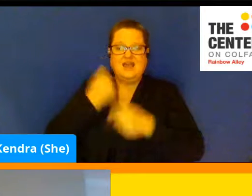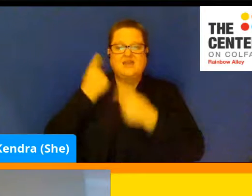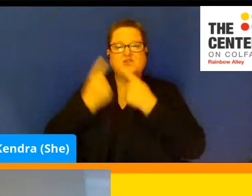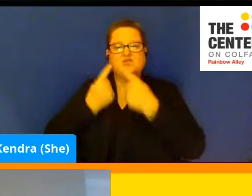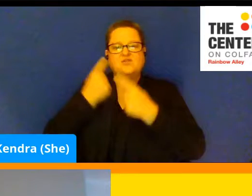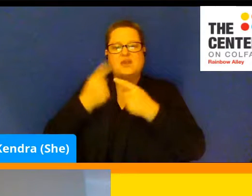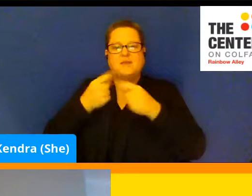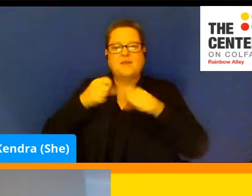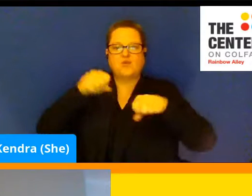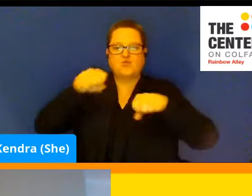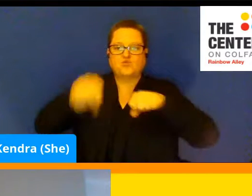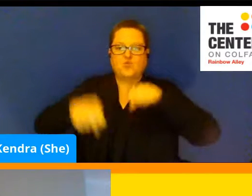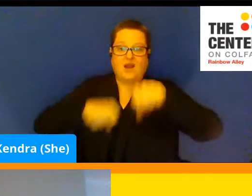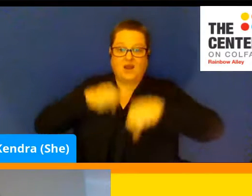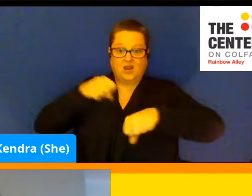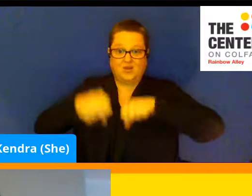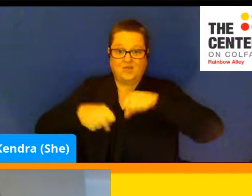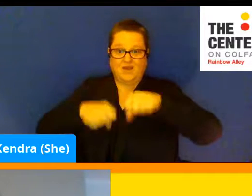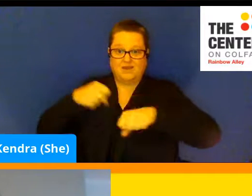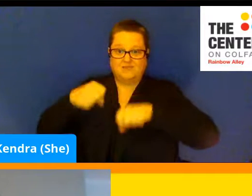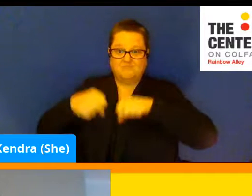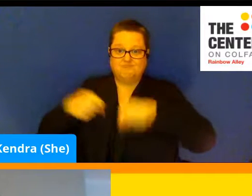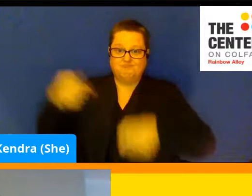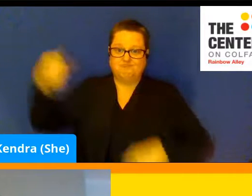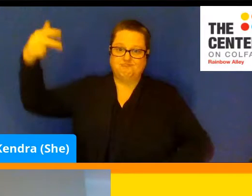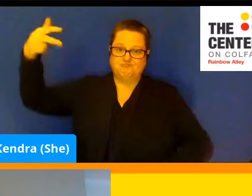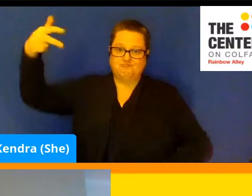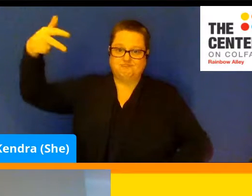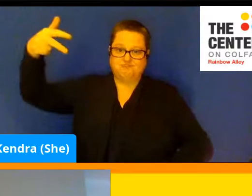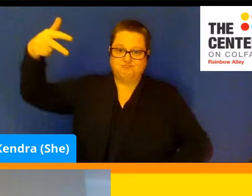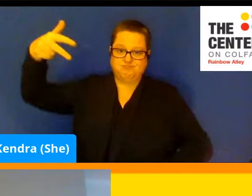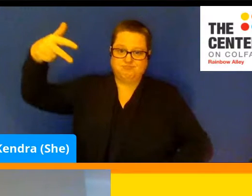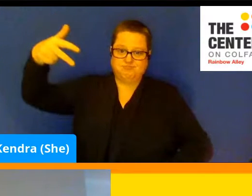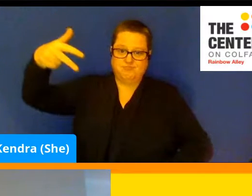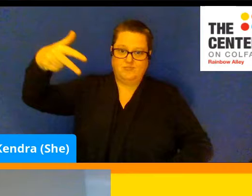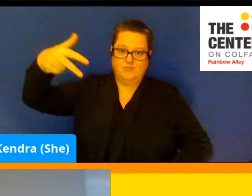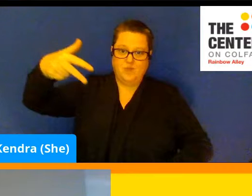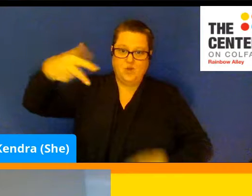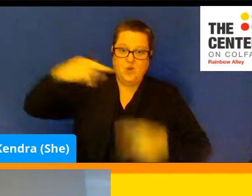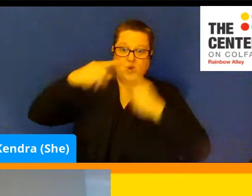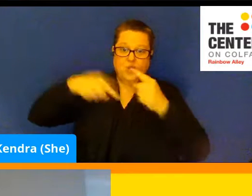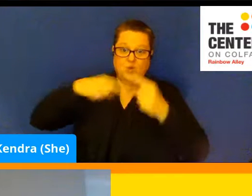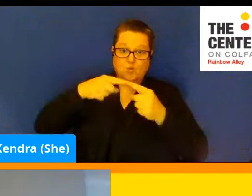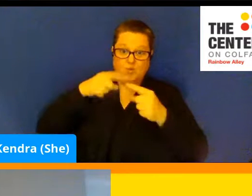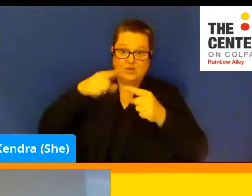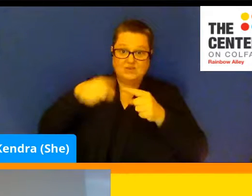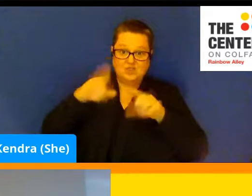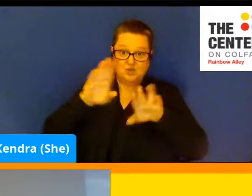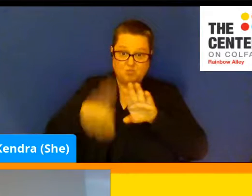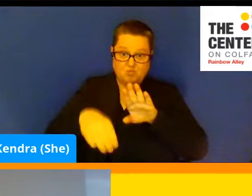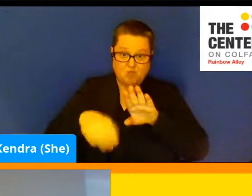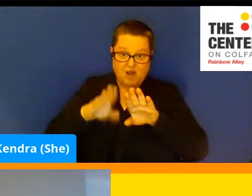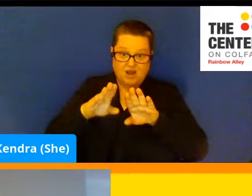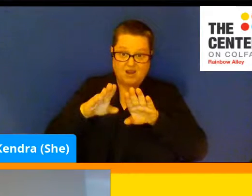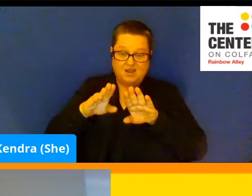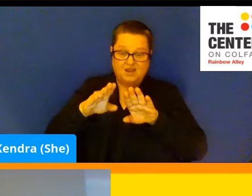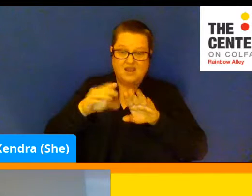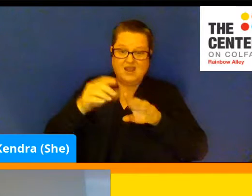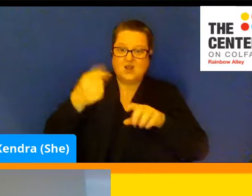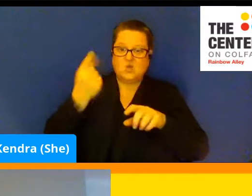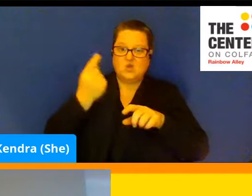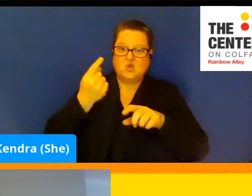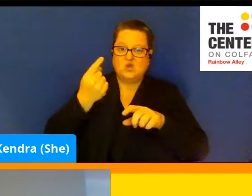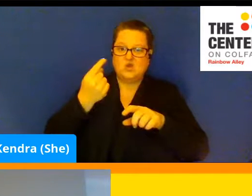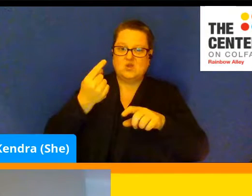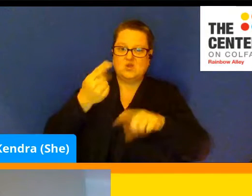down a hill, if you think about when you want to start to break, it doesn't do so well if you only start to break when you're already